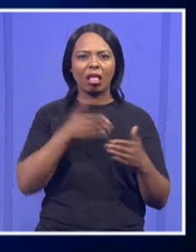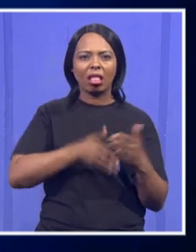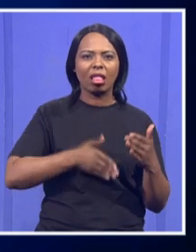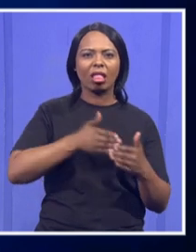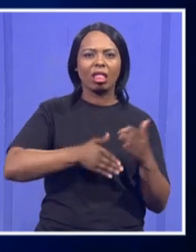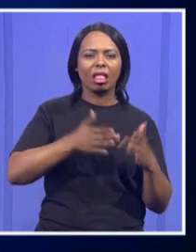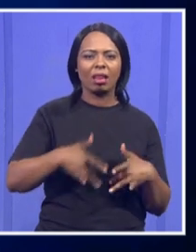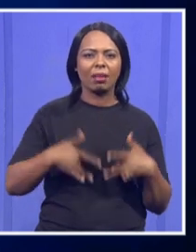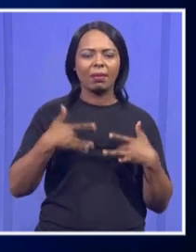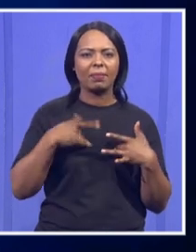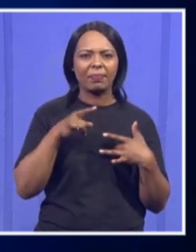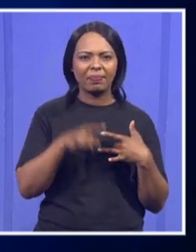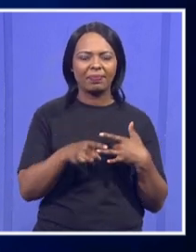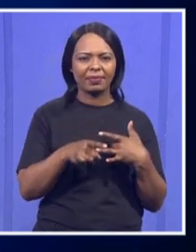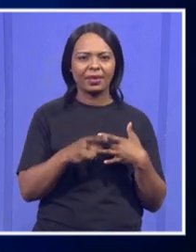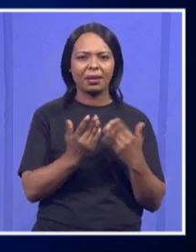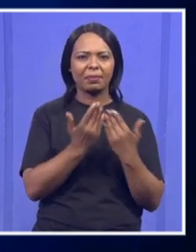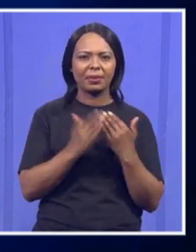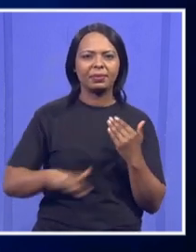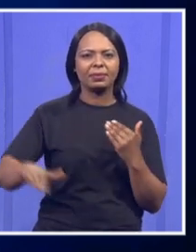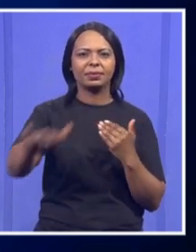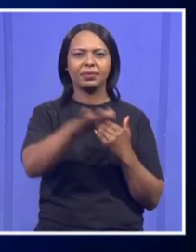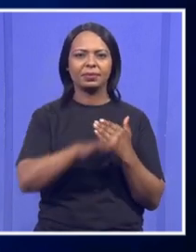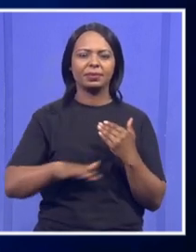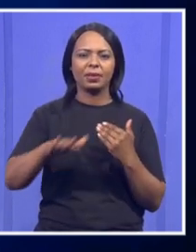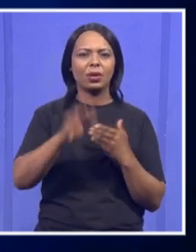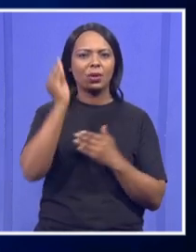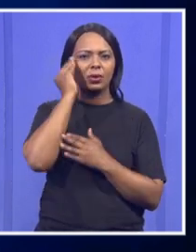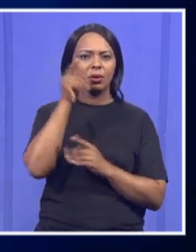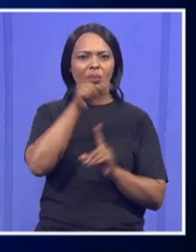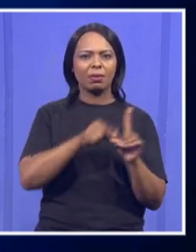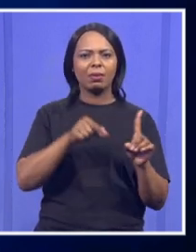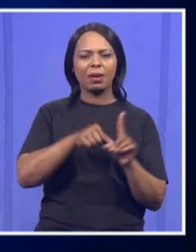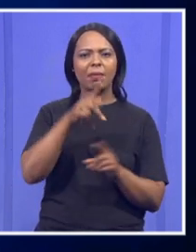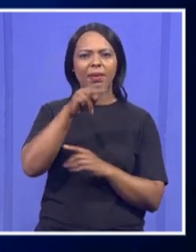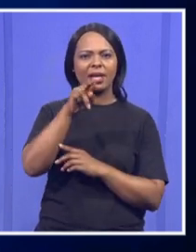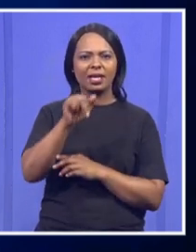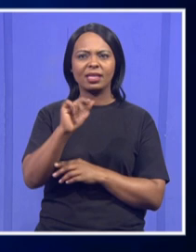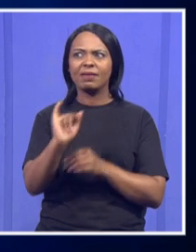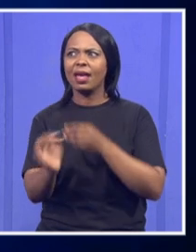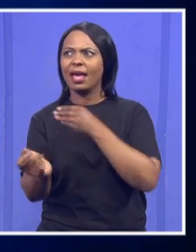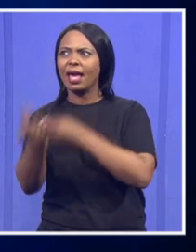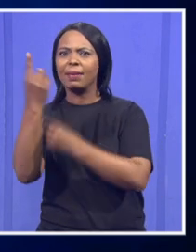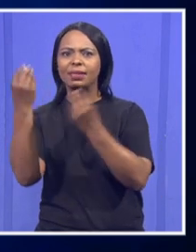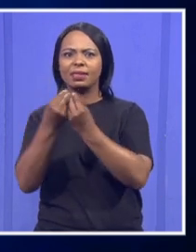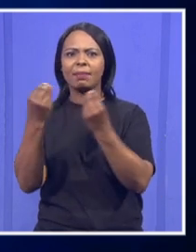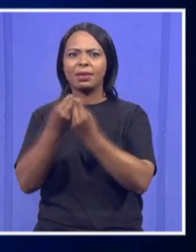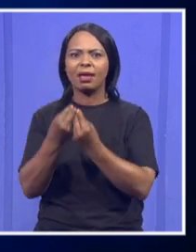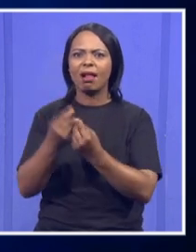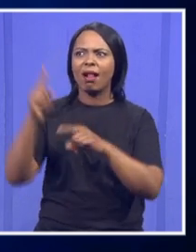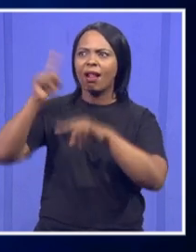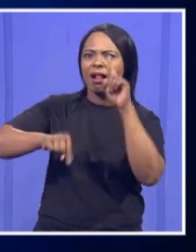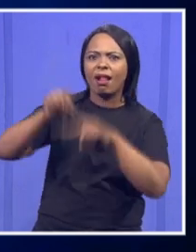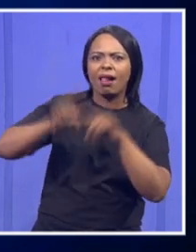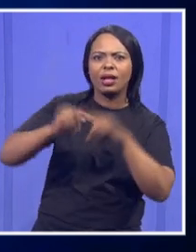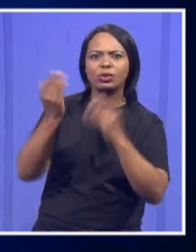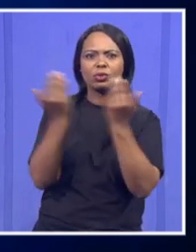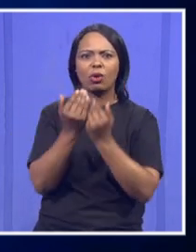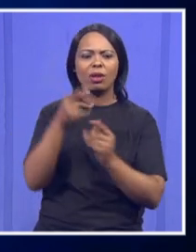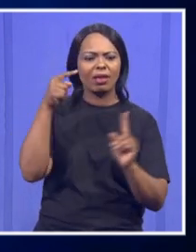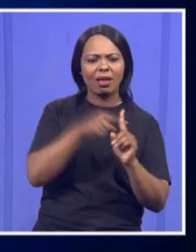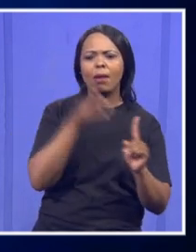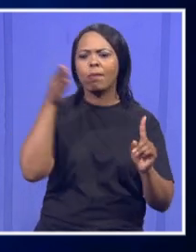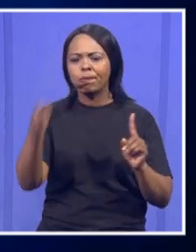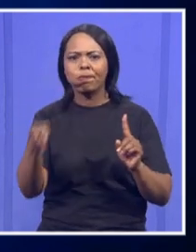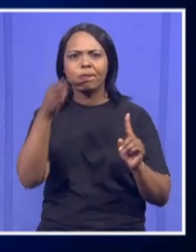in the sector of education, you know that Banyasa was going to be there. If there were any fights in schools, Banyasa was going to